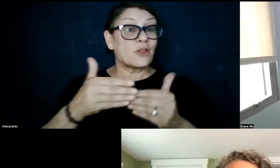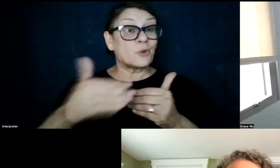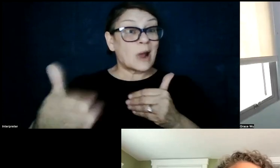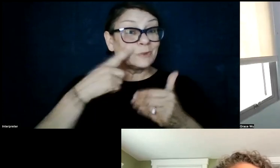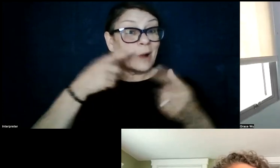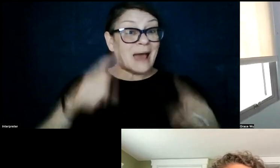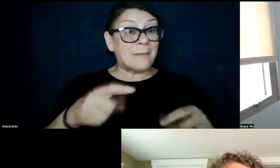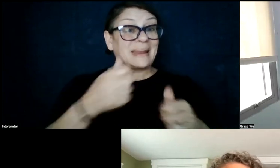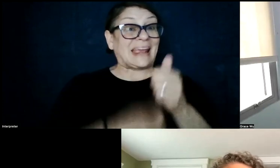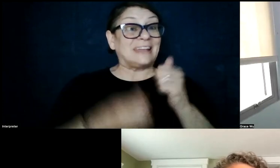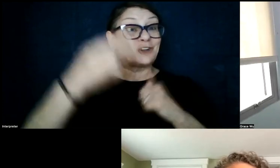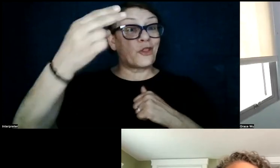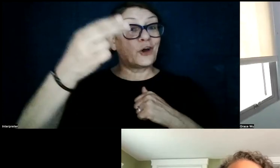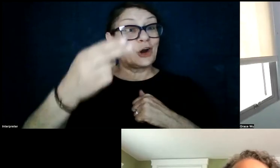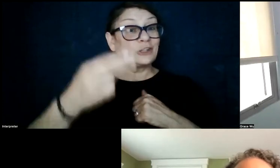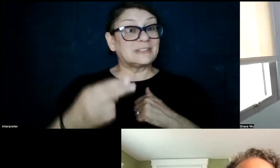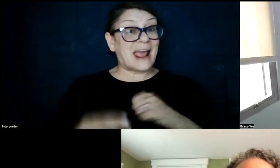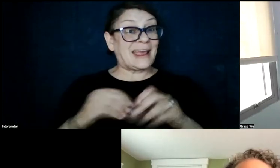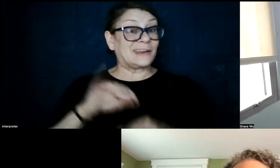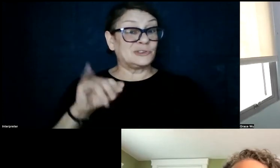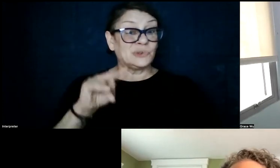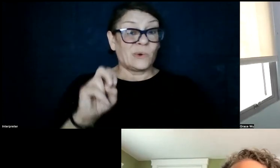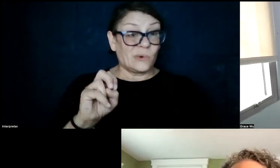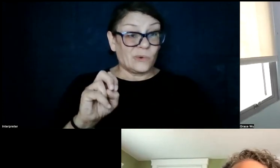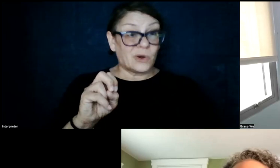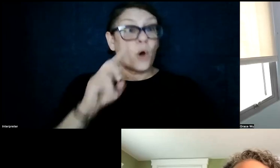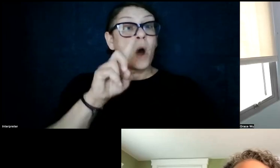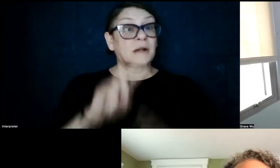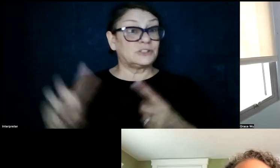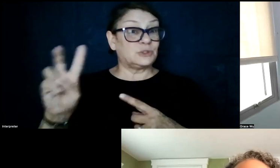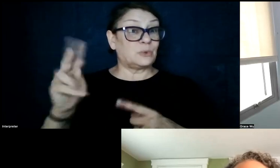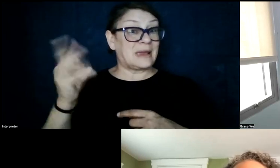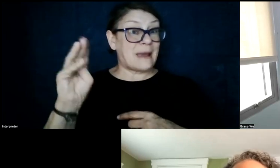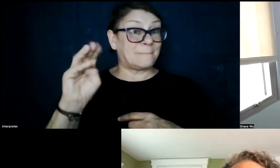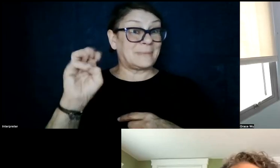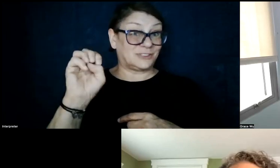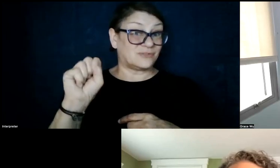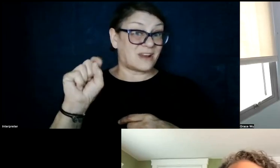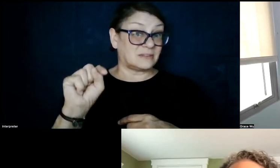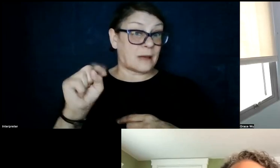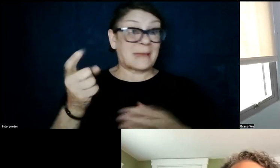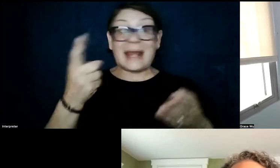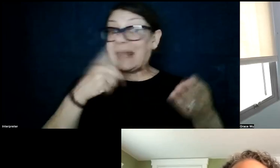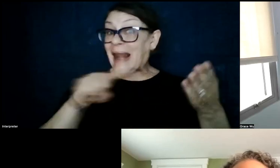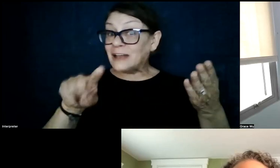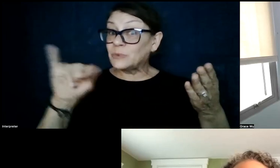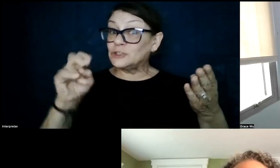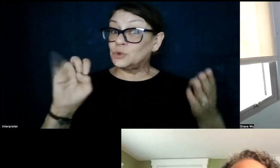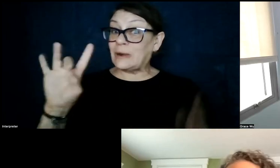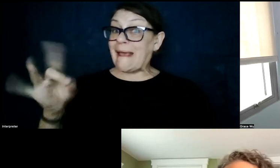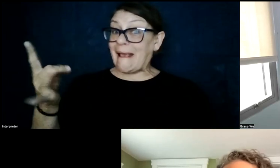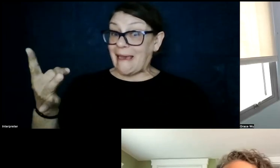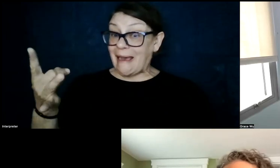place each Thursday of June, 1 to 2 p.m. Eastern Time. Next week, June 8th,